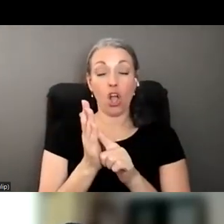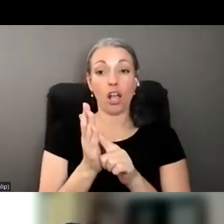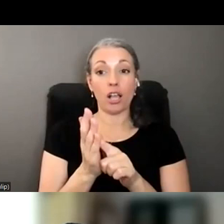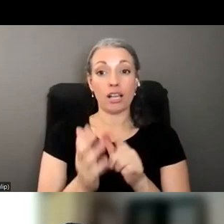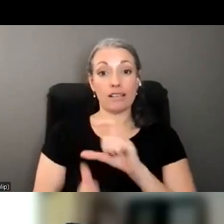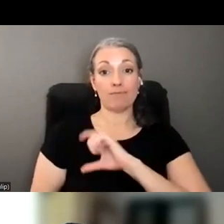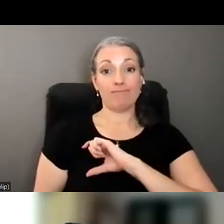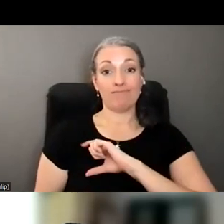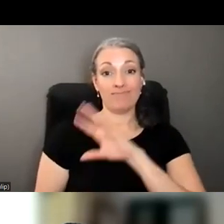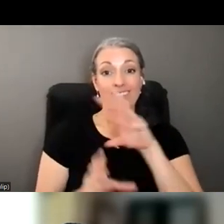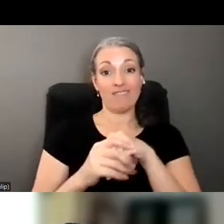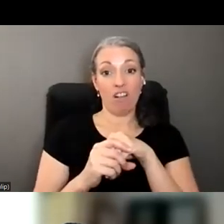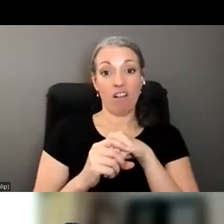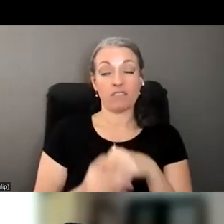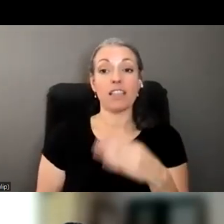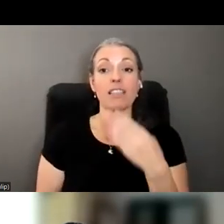Thank you, Blanco.